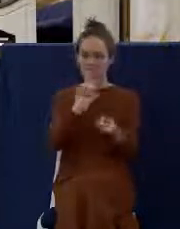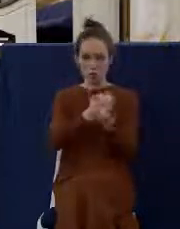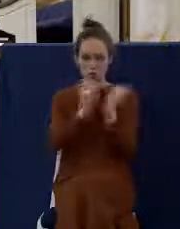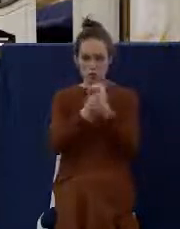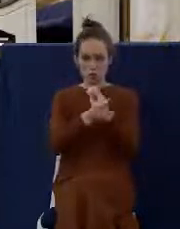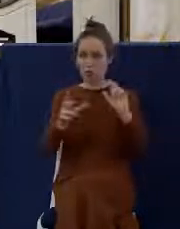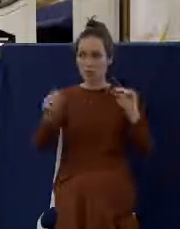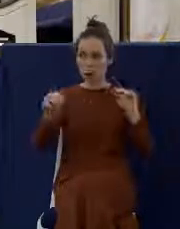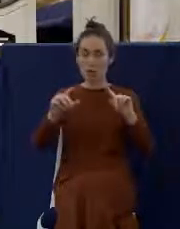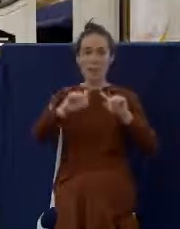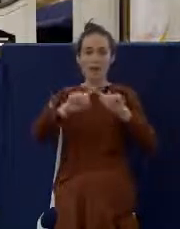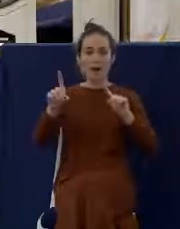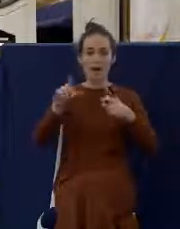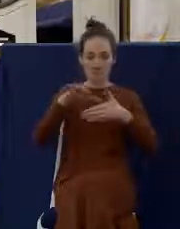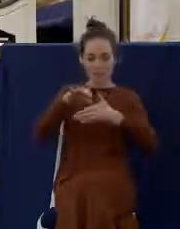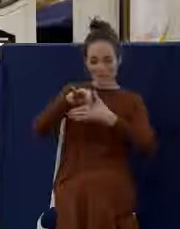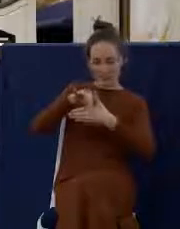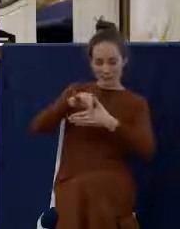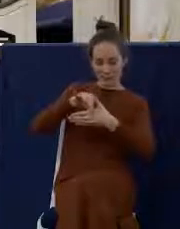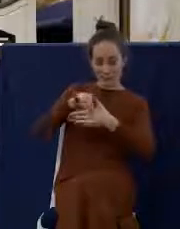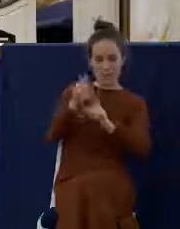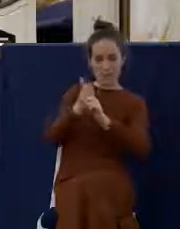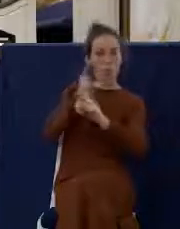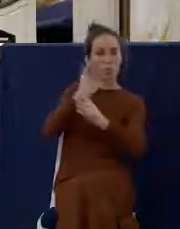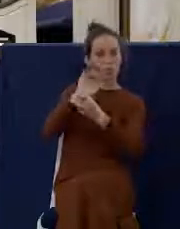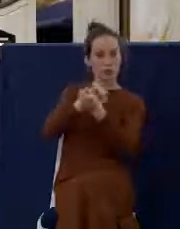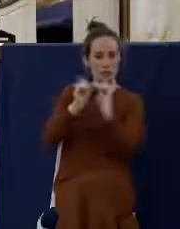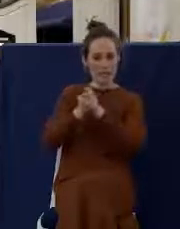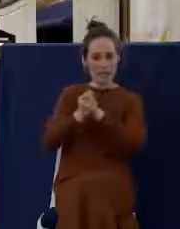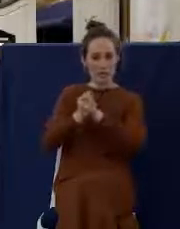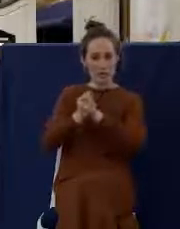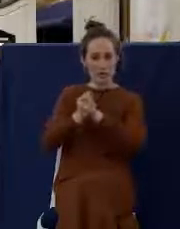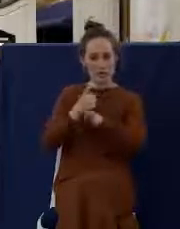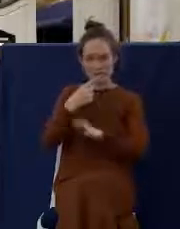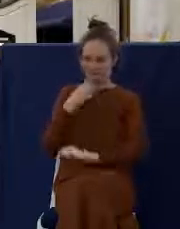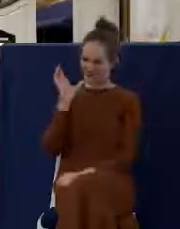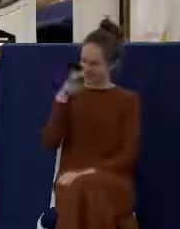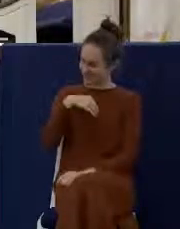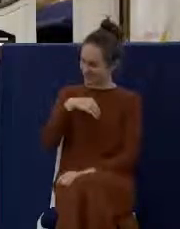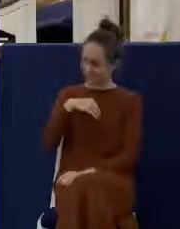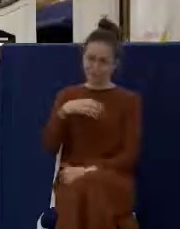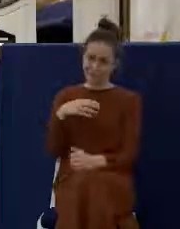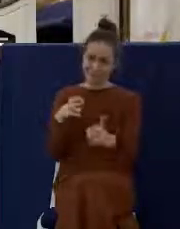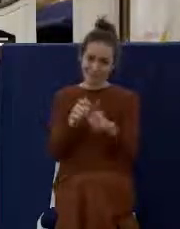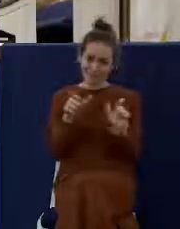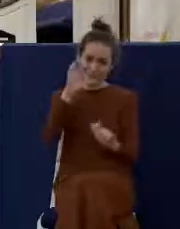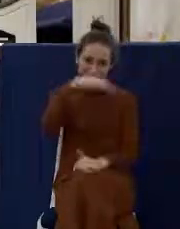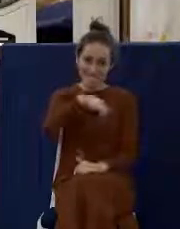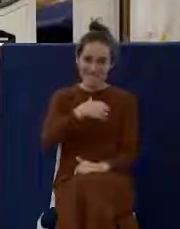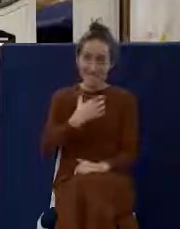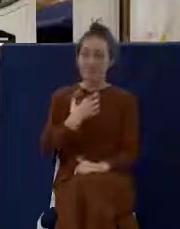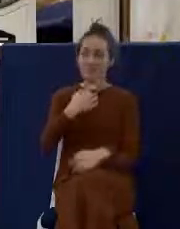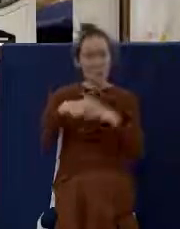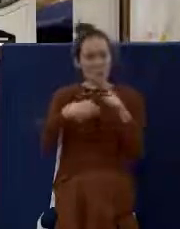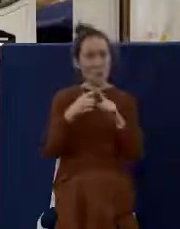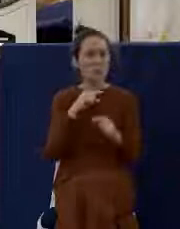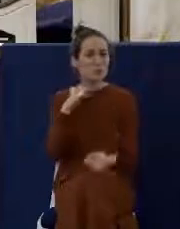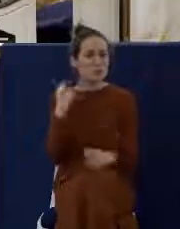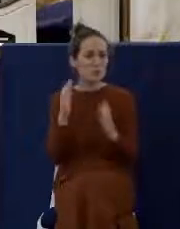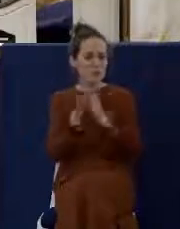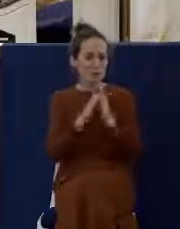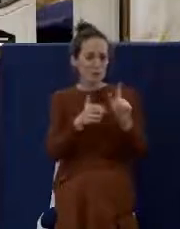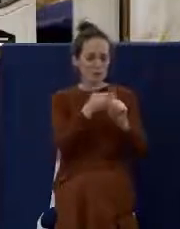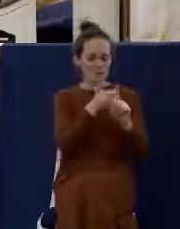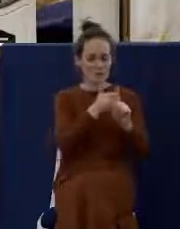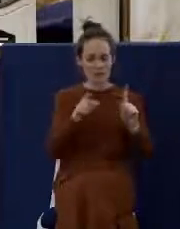it changes. And they say, that's a mystery. You're telling me that's a huge mystery. You're telling me that when the priest prays, even